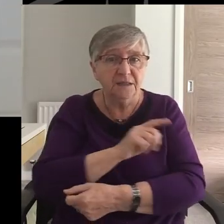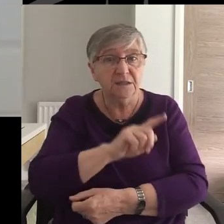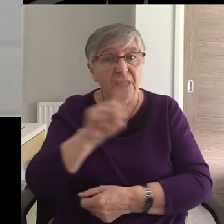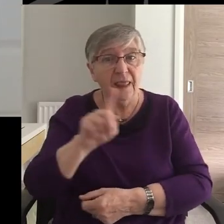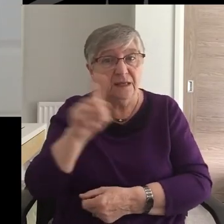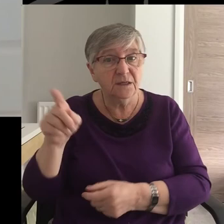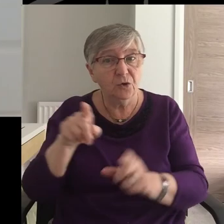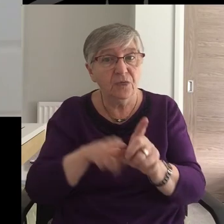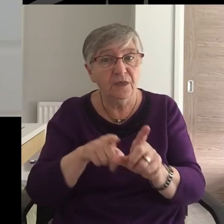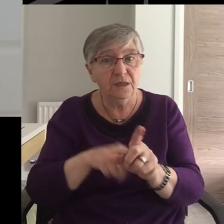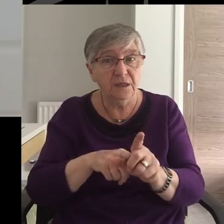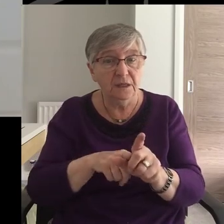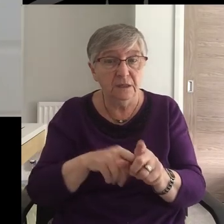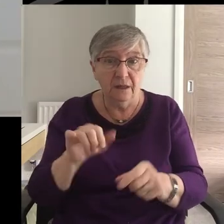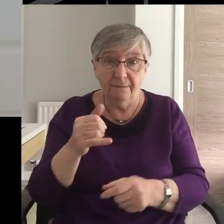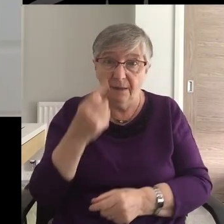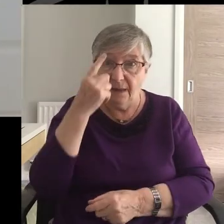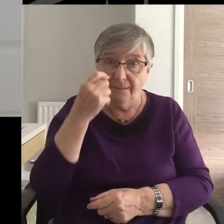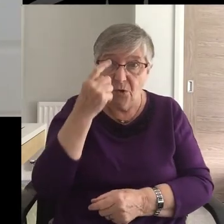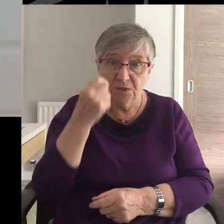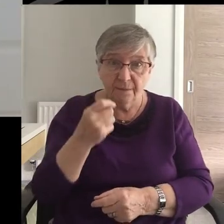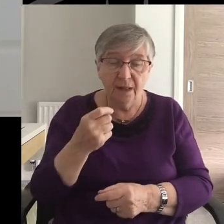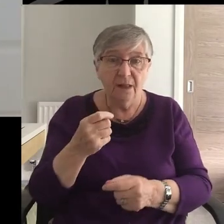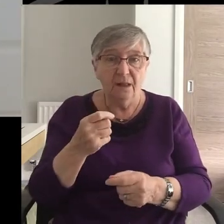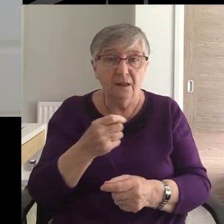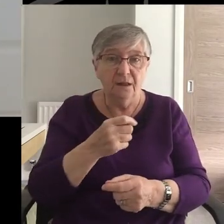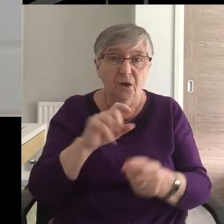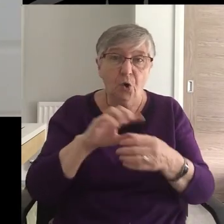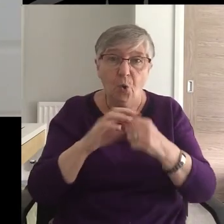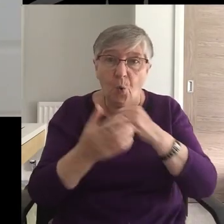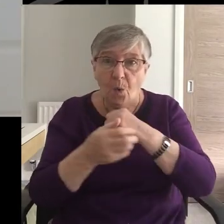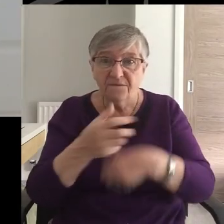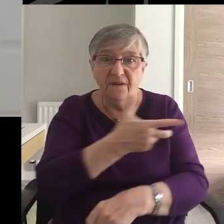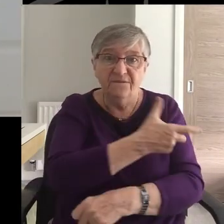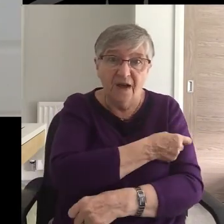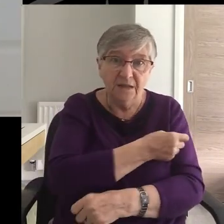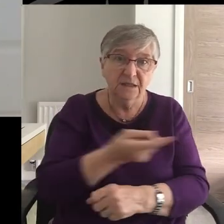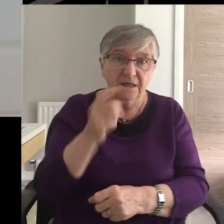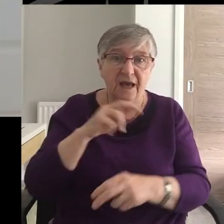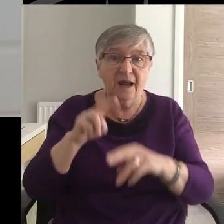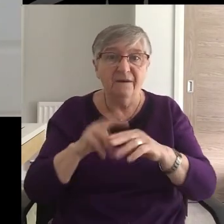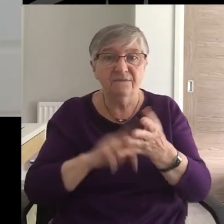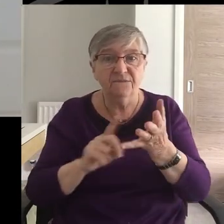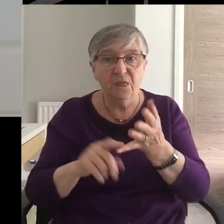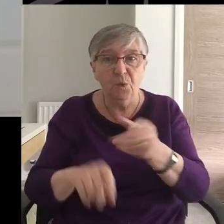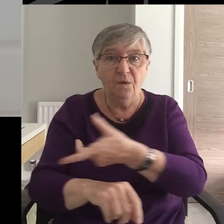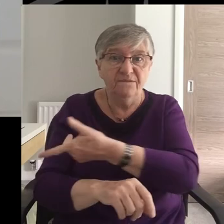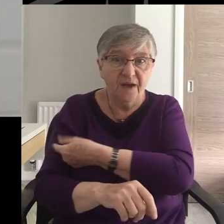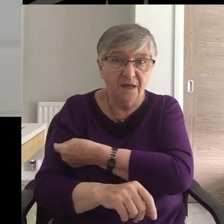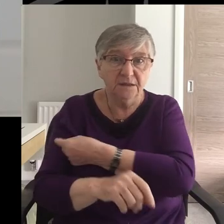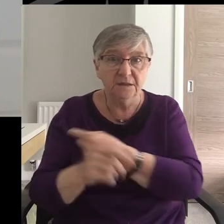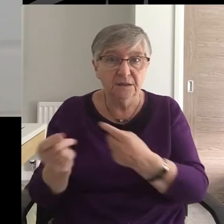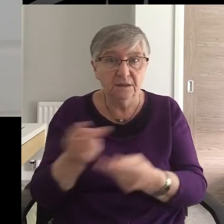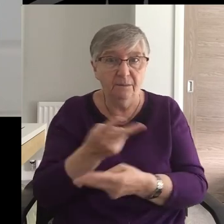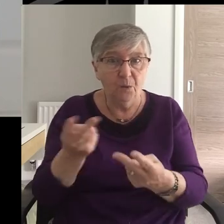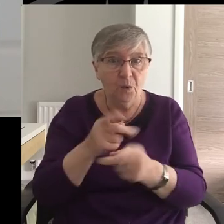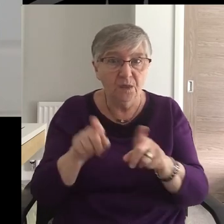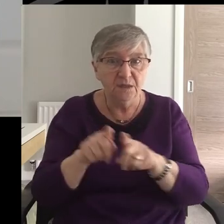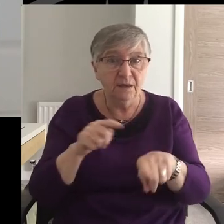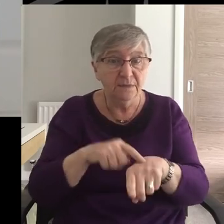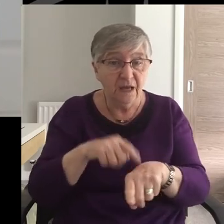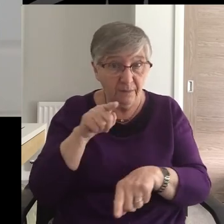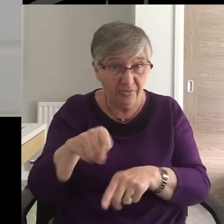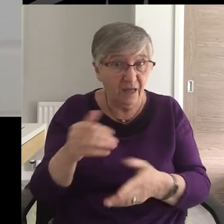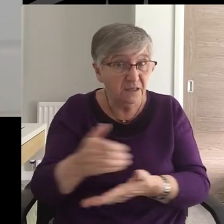The possibility of getting The COVID vaccine Along with the flu vaccine And how safe will that be